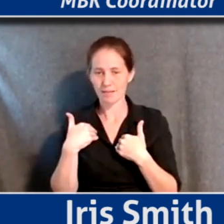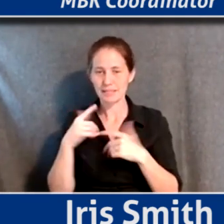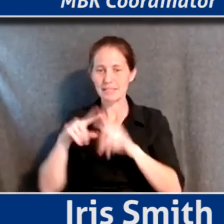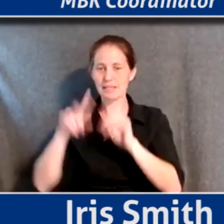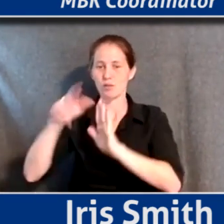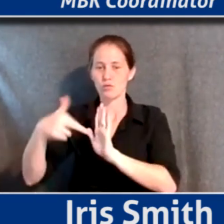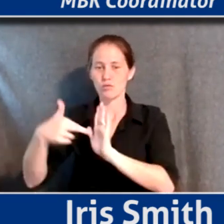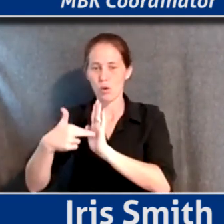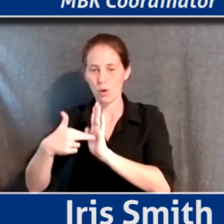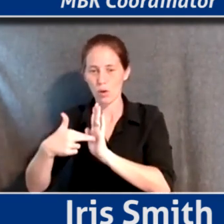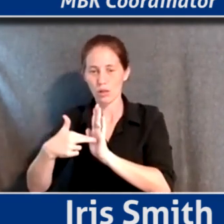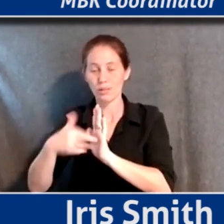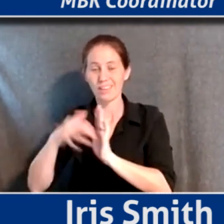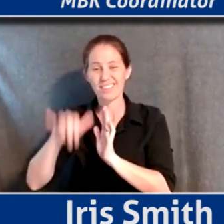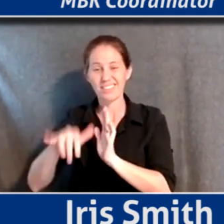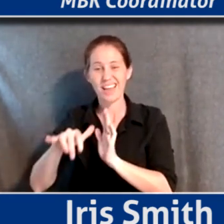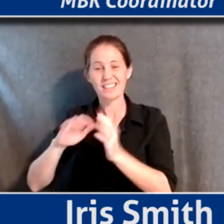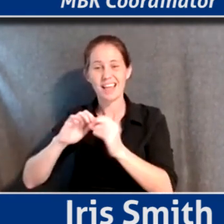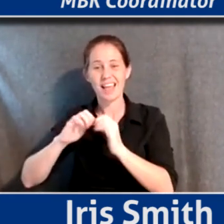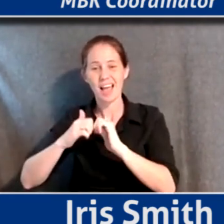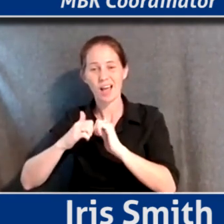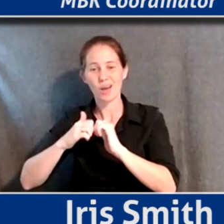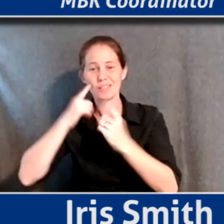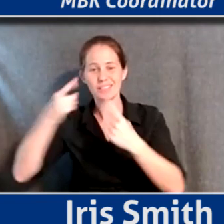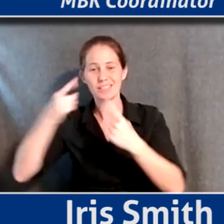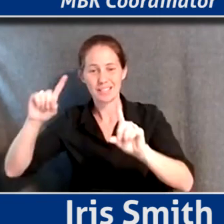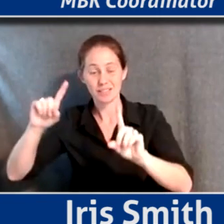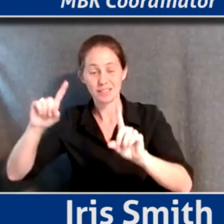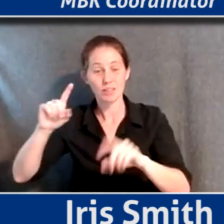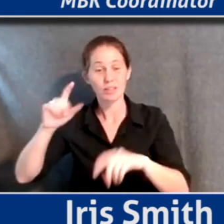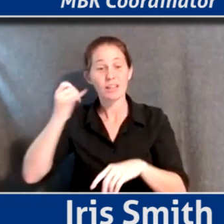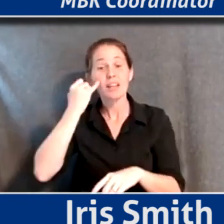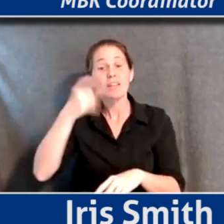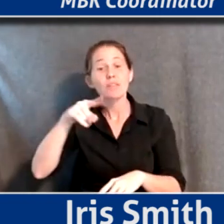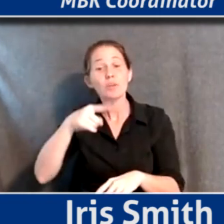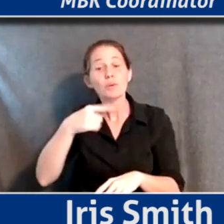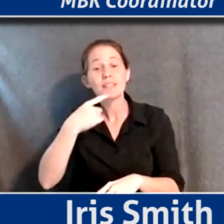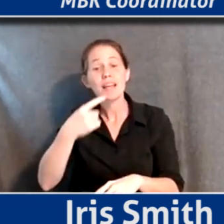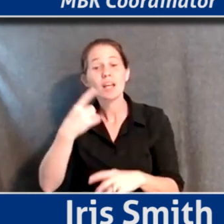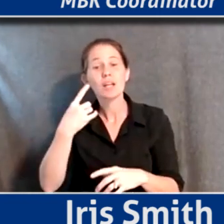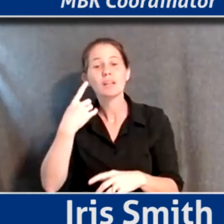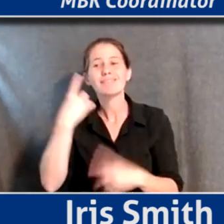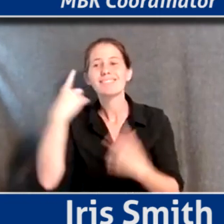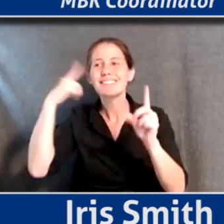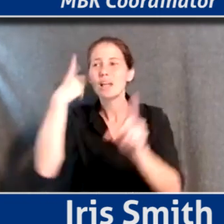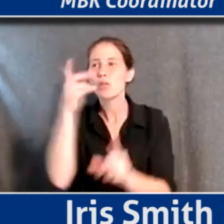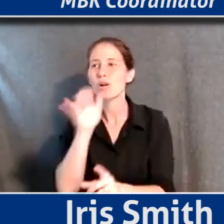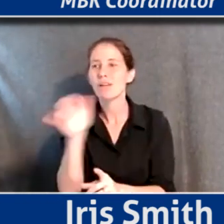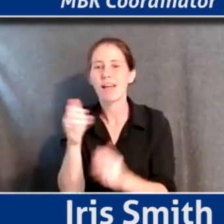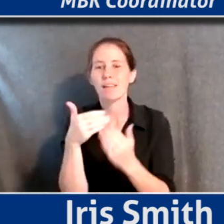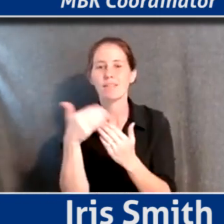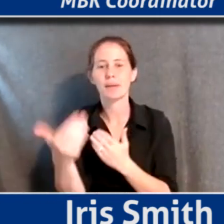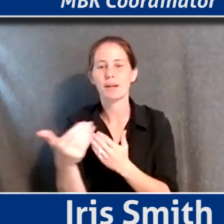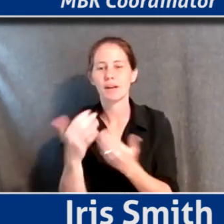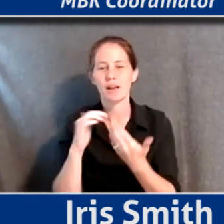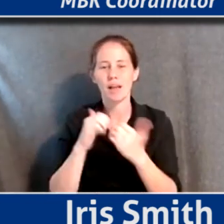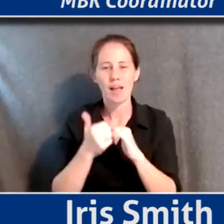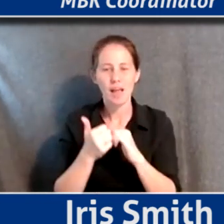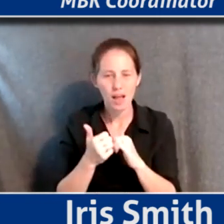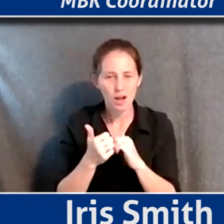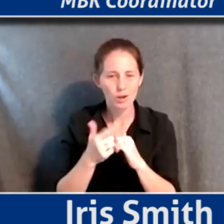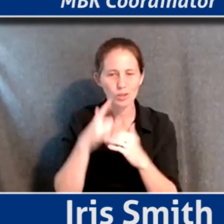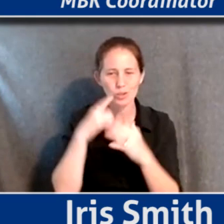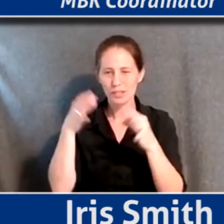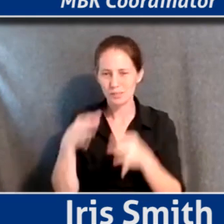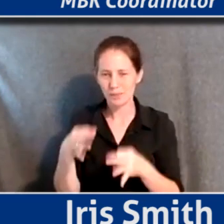and that's what contributes to the success. So I'm wondering if you were to say what success looks like from here, how you would phrase